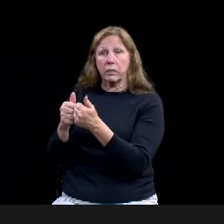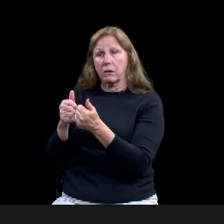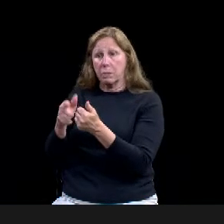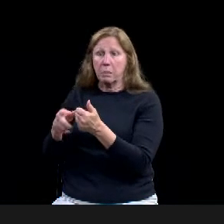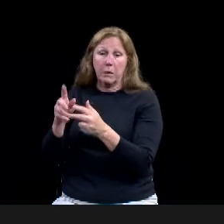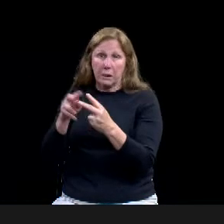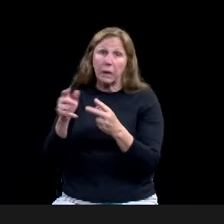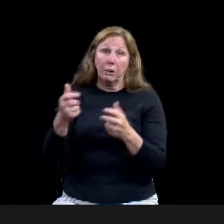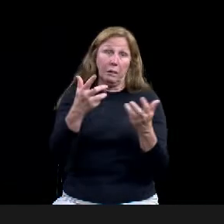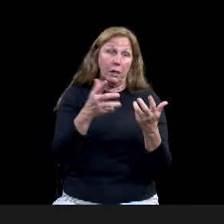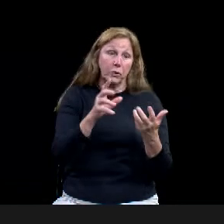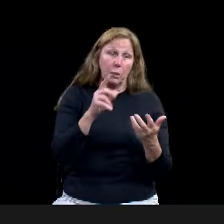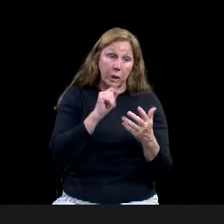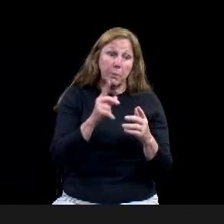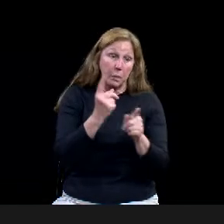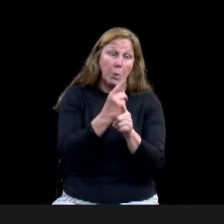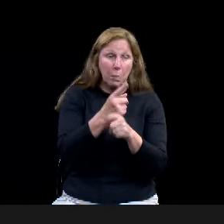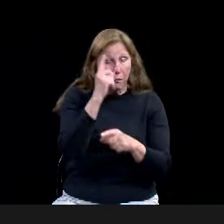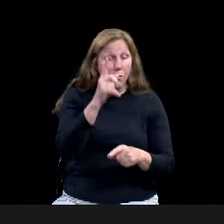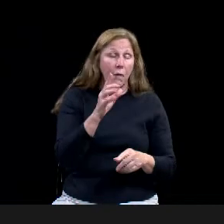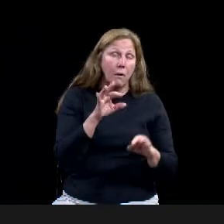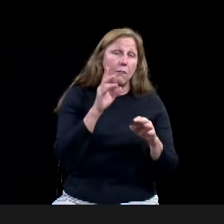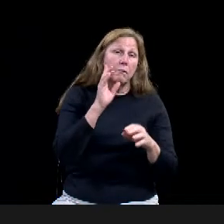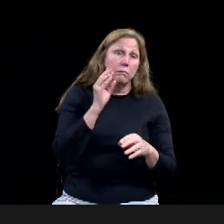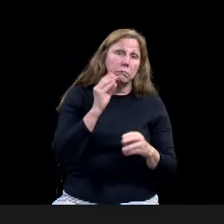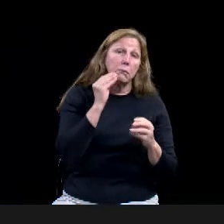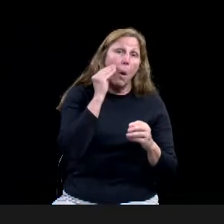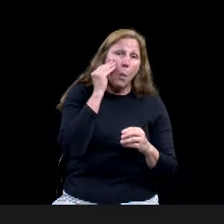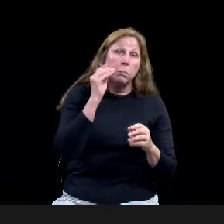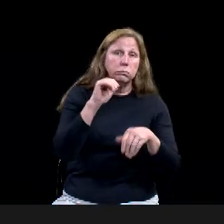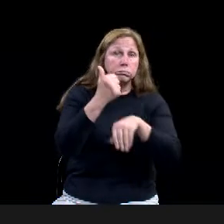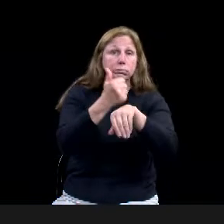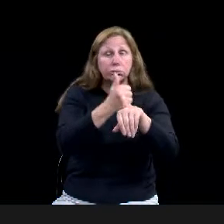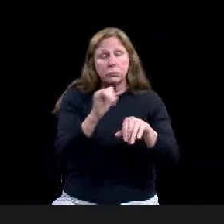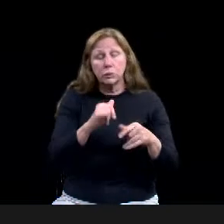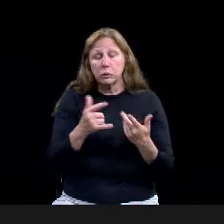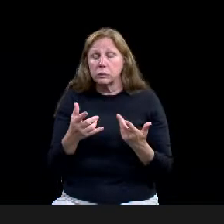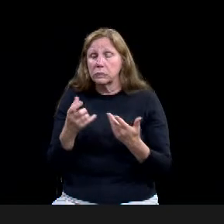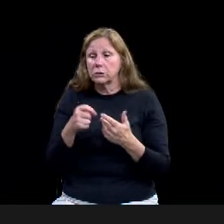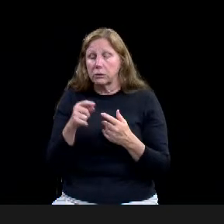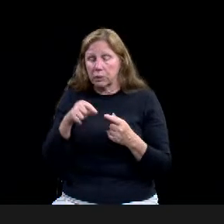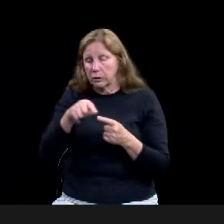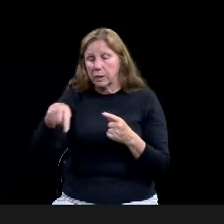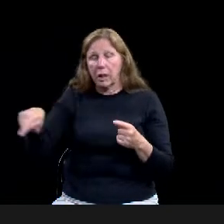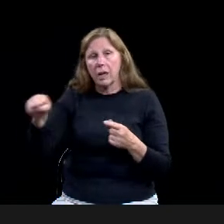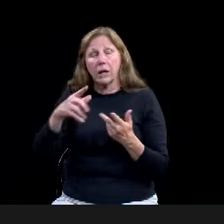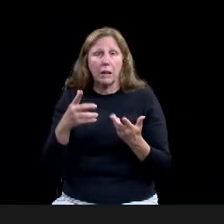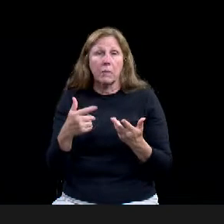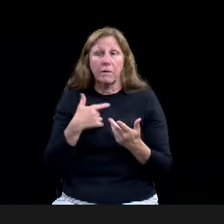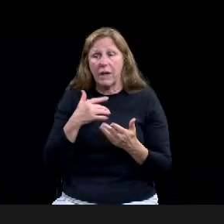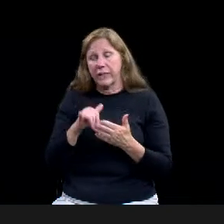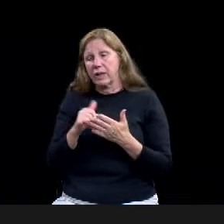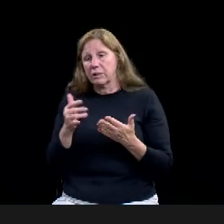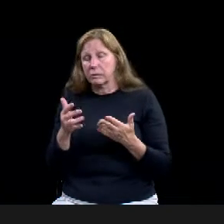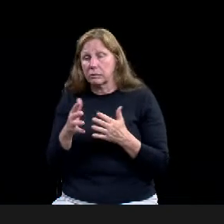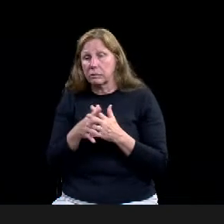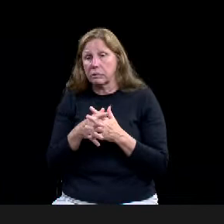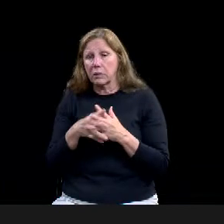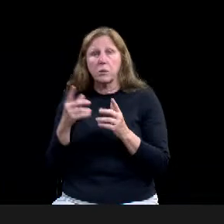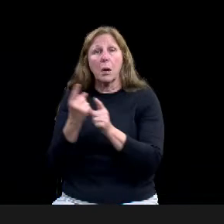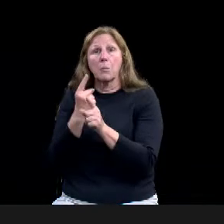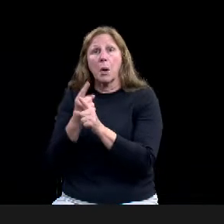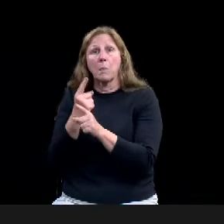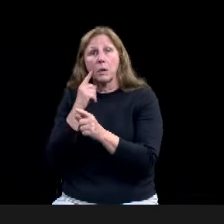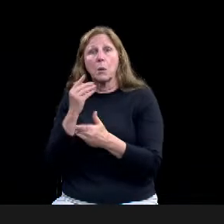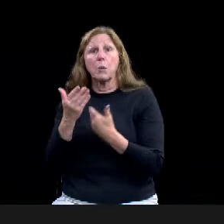we felt like it was appropriate to recommend approval, but yeah, but yes. No, I, and I hear you and I understand how plan commission